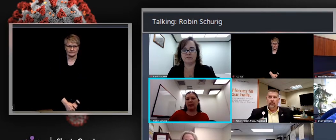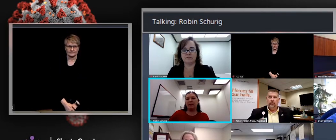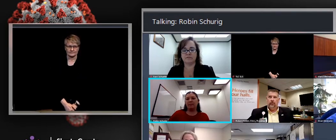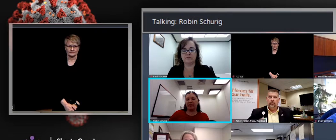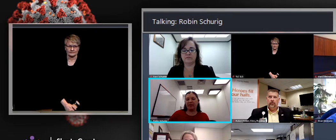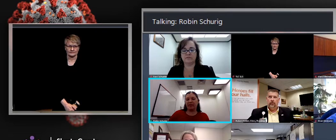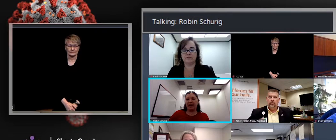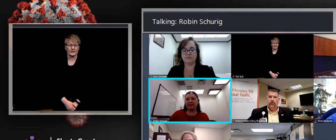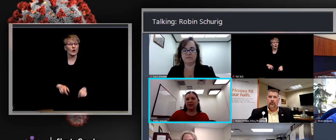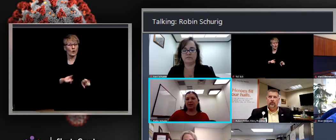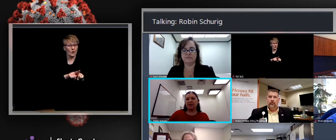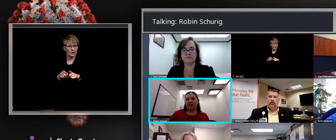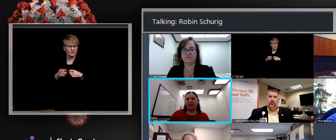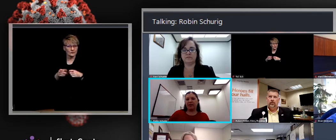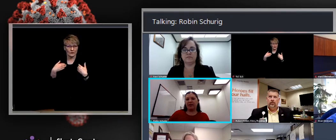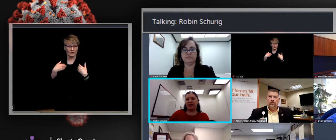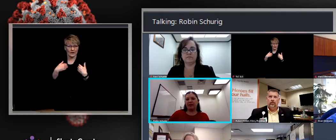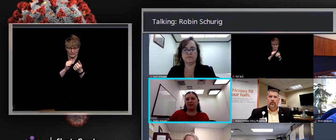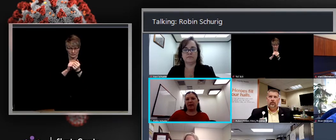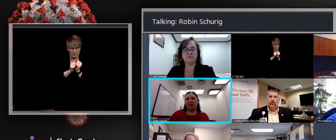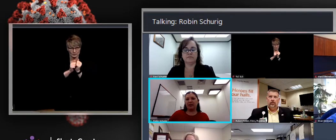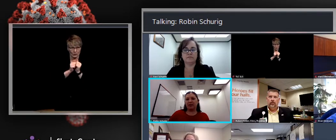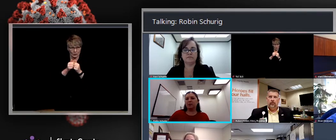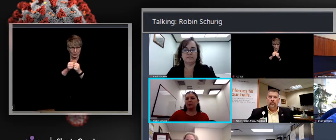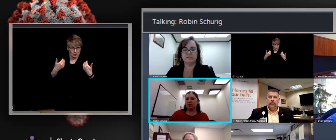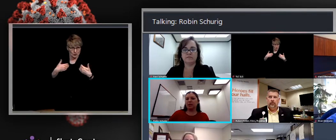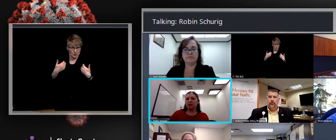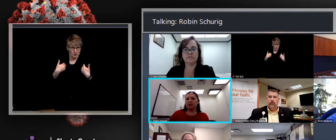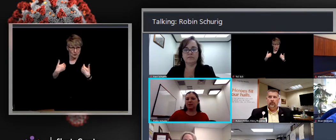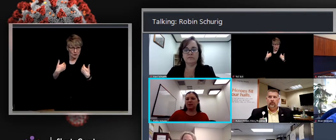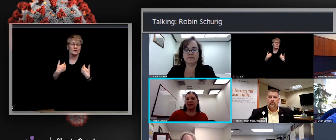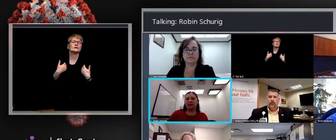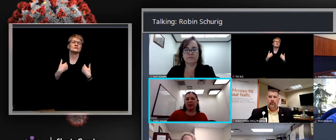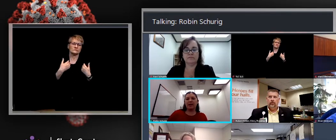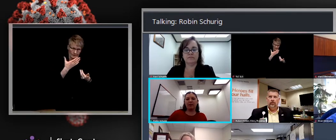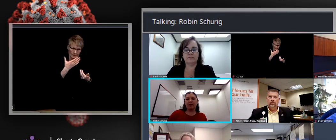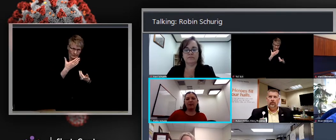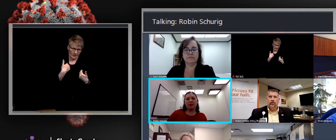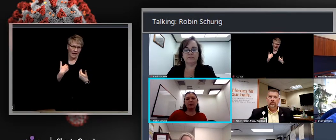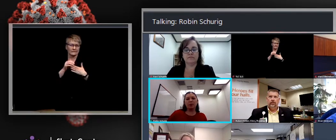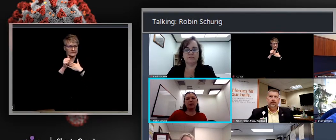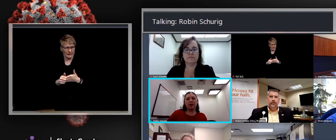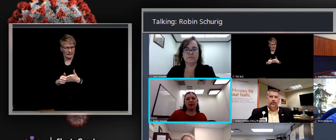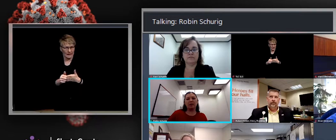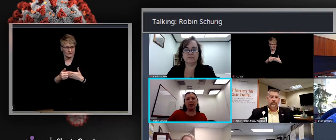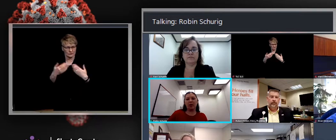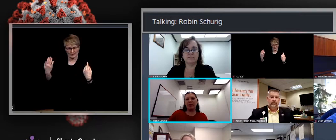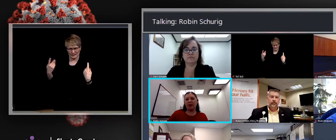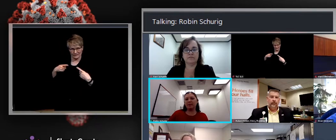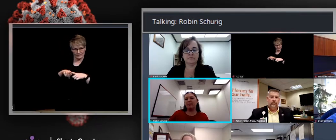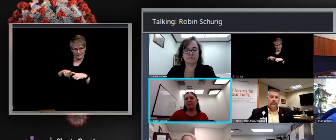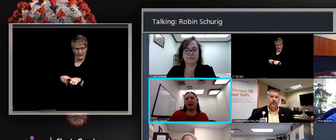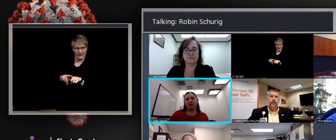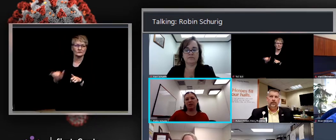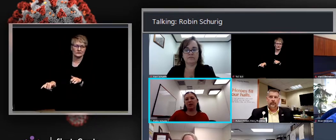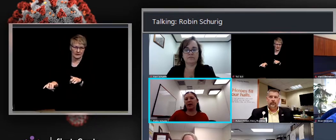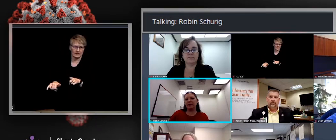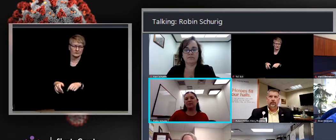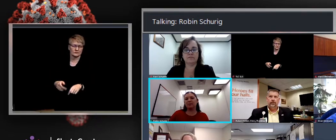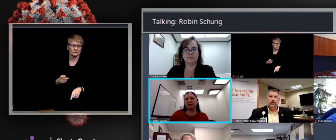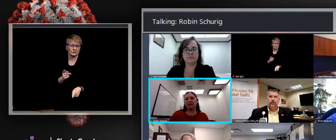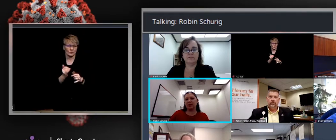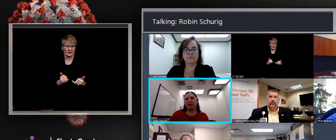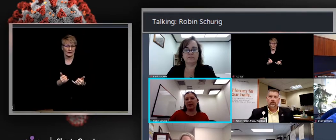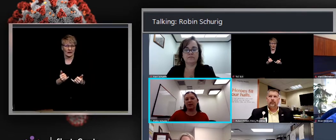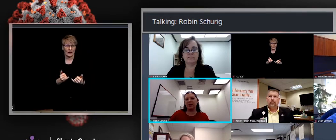guidance to be in alignment with that. So I think the spectator restrictions that exist right now for youth sports are going to be opened up some. I